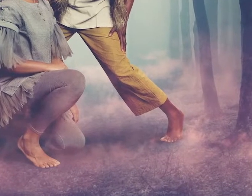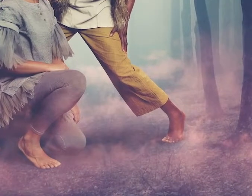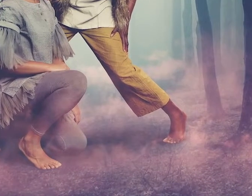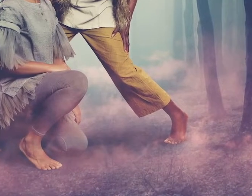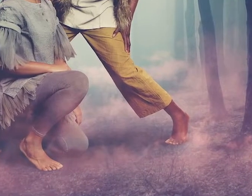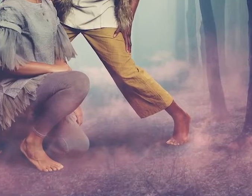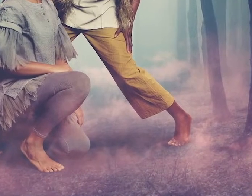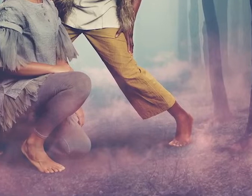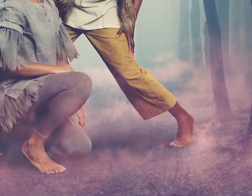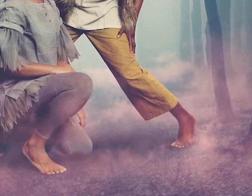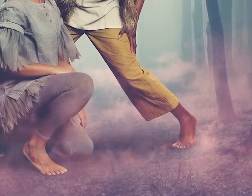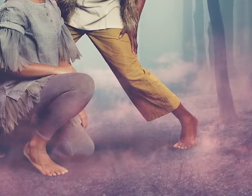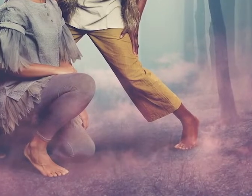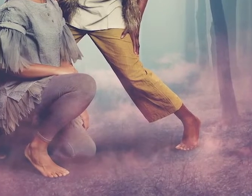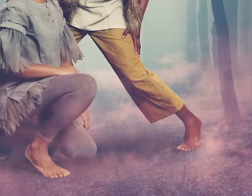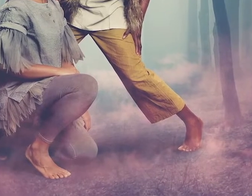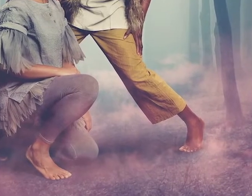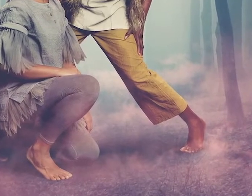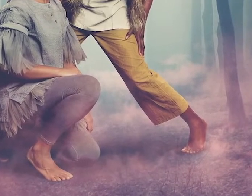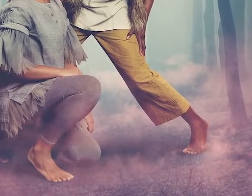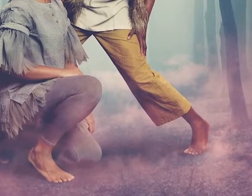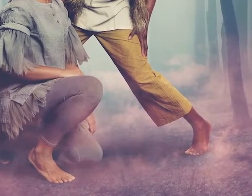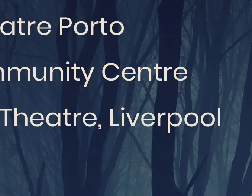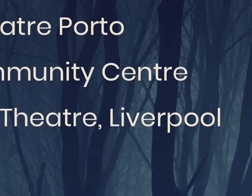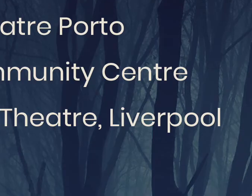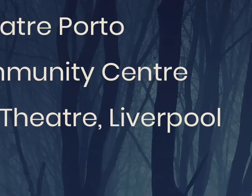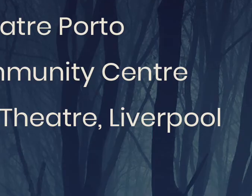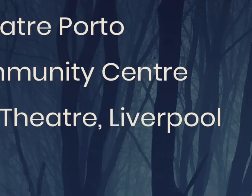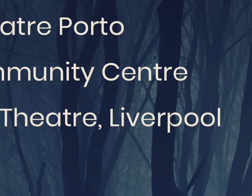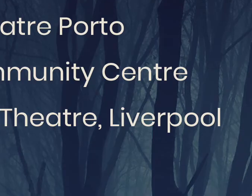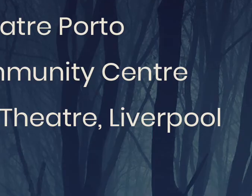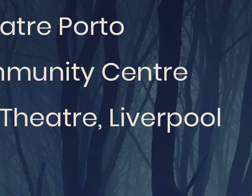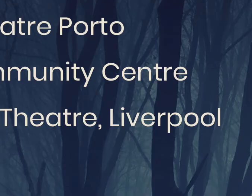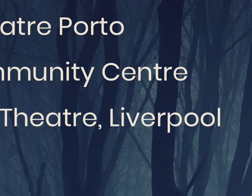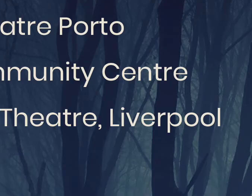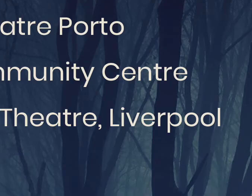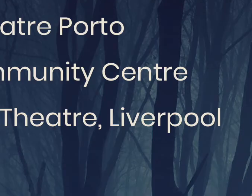… … Thank you.